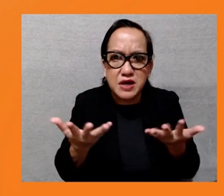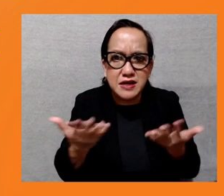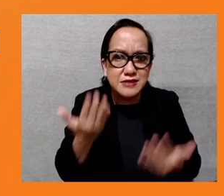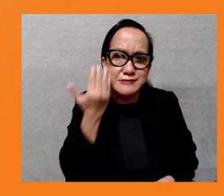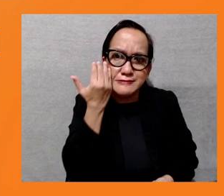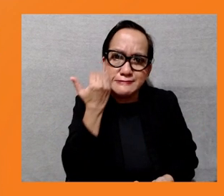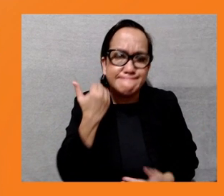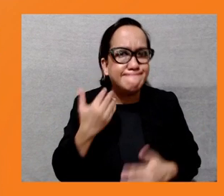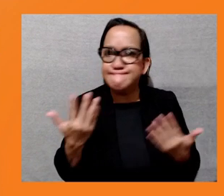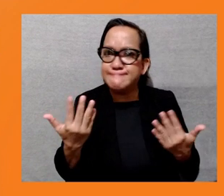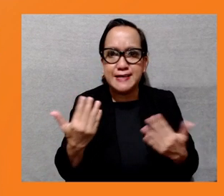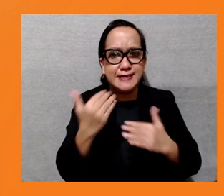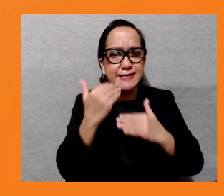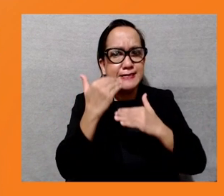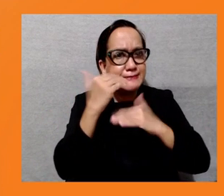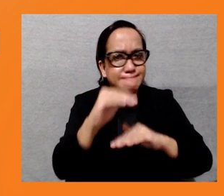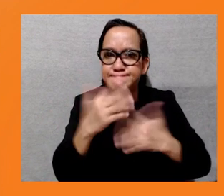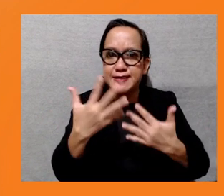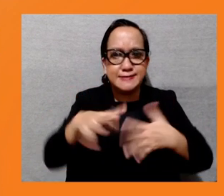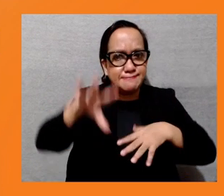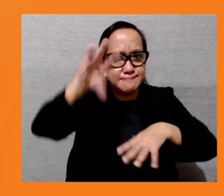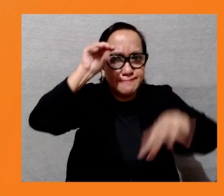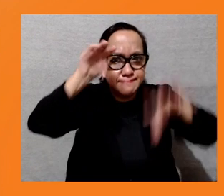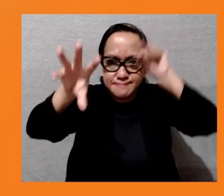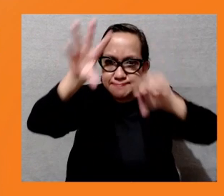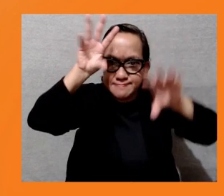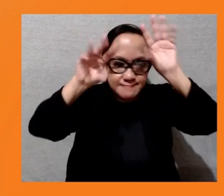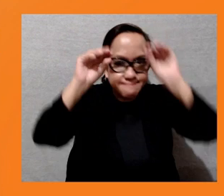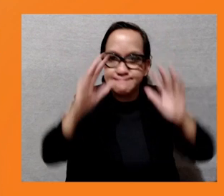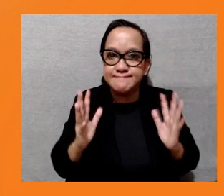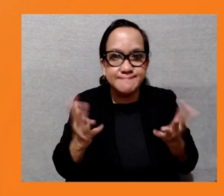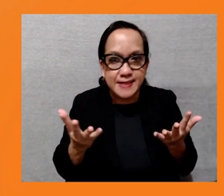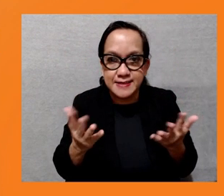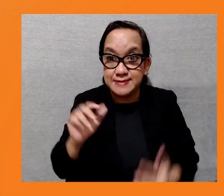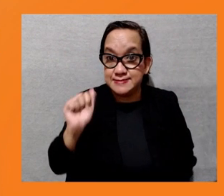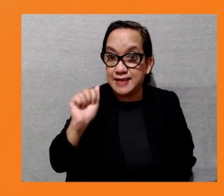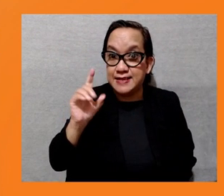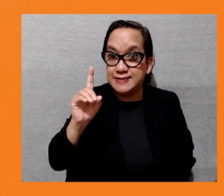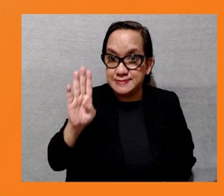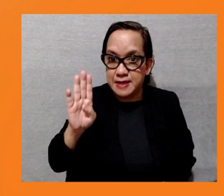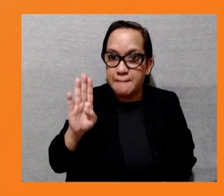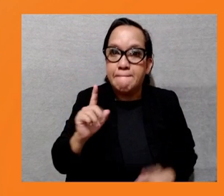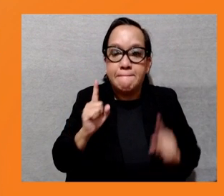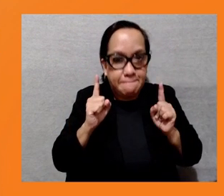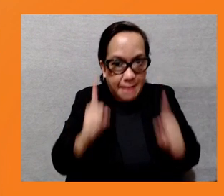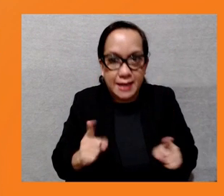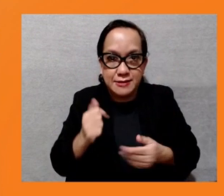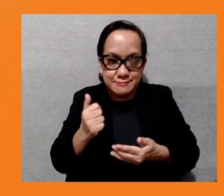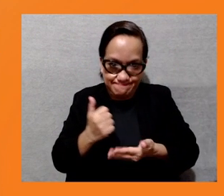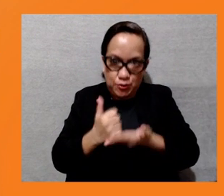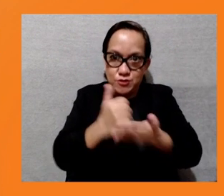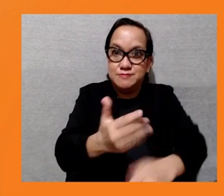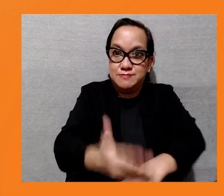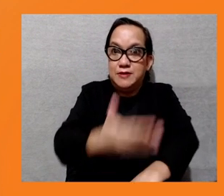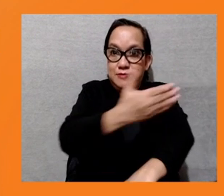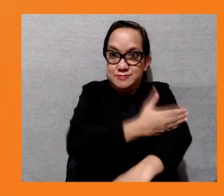must experience for the bank to act upon on. And I'm speaking on terms as specific thematic issues will also be tackled